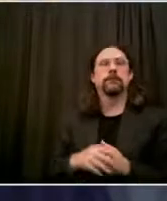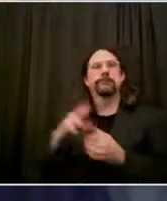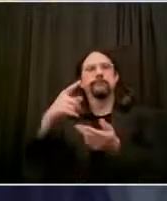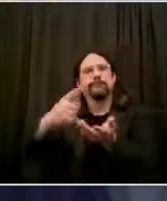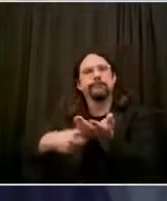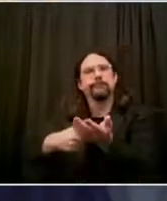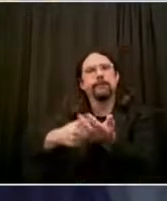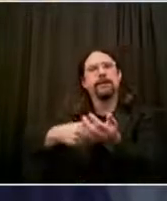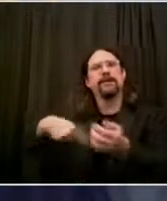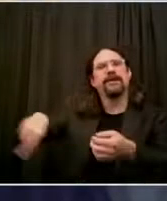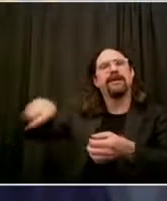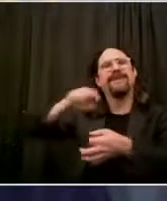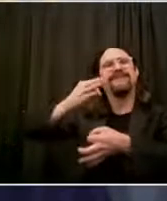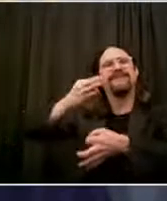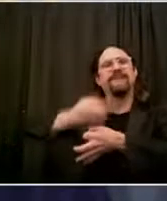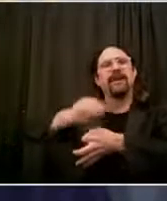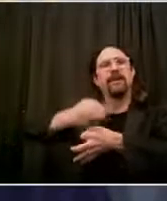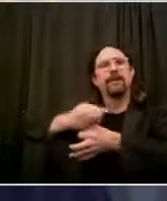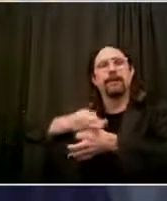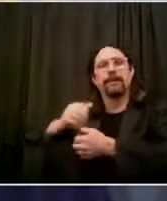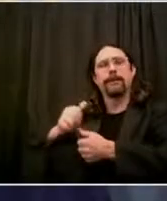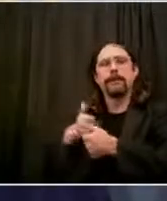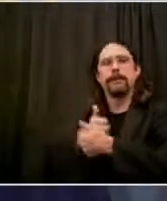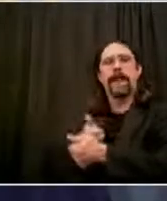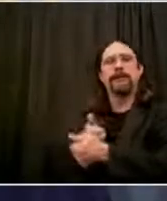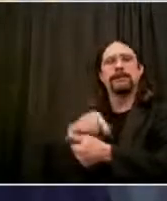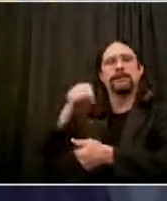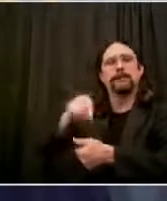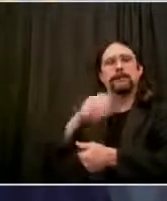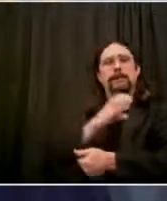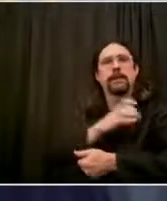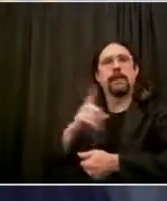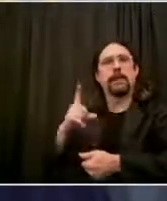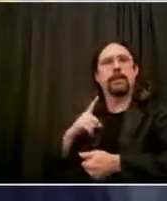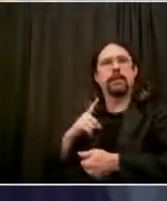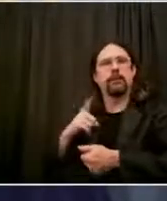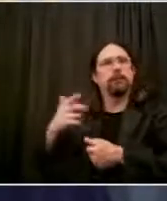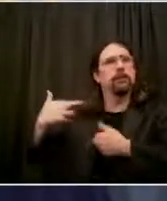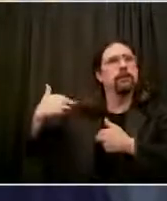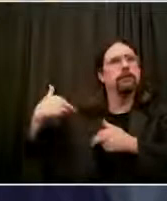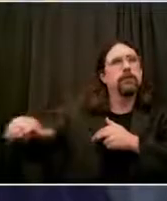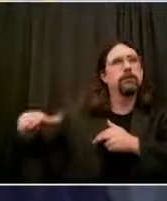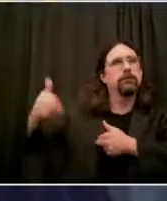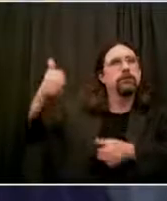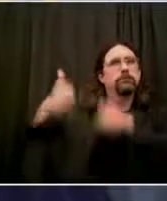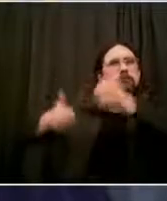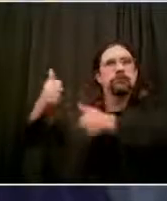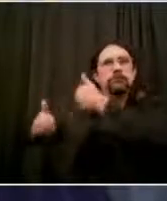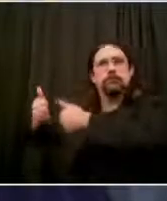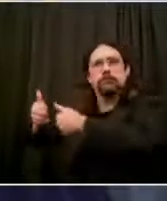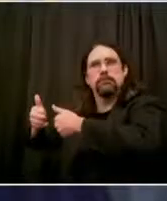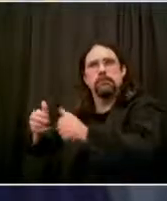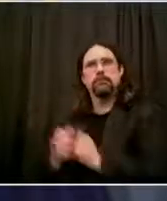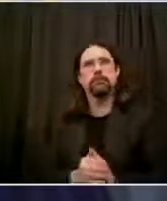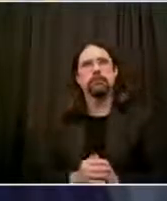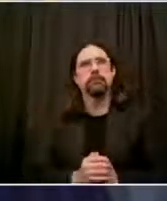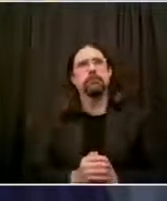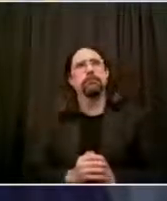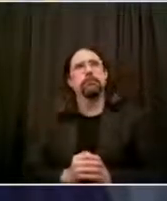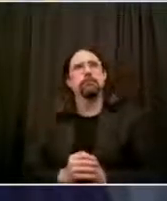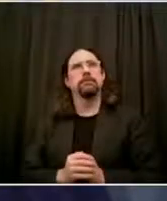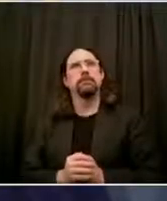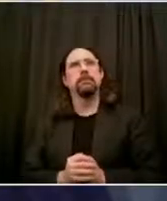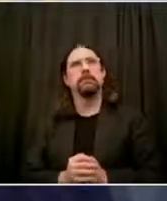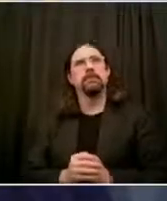able to partially open after phase two, I was hoping you could enlighten us as to the purpose of the council and any progress made thus far.